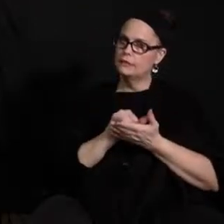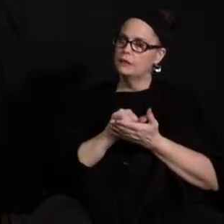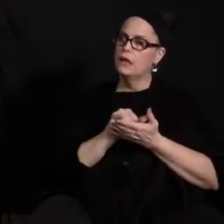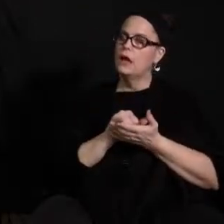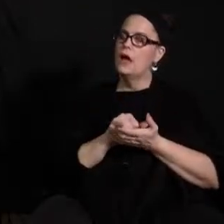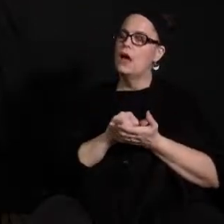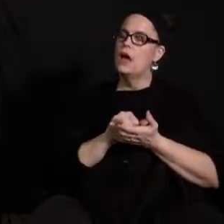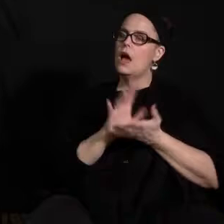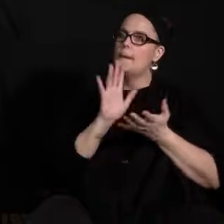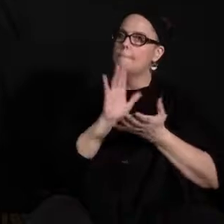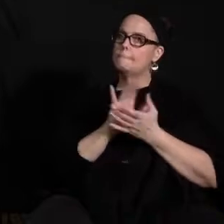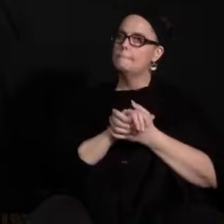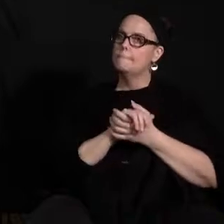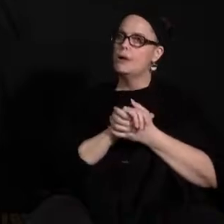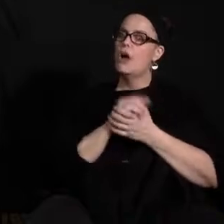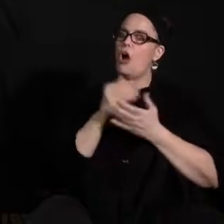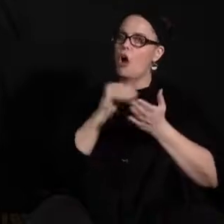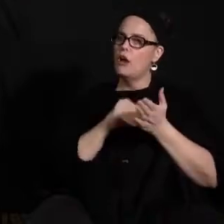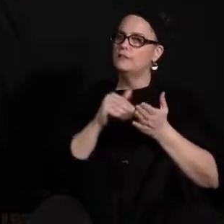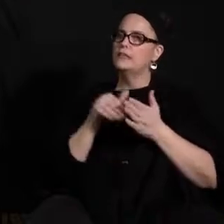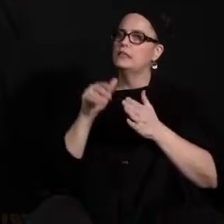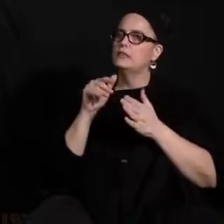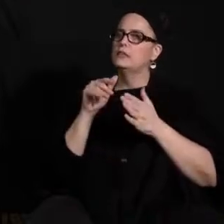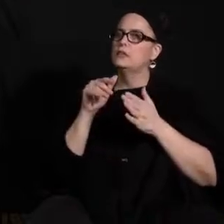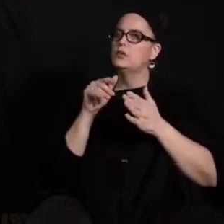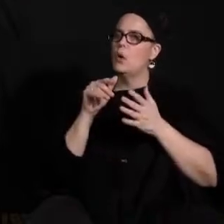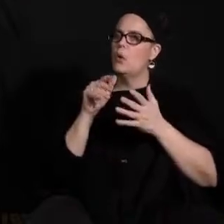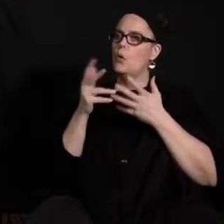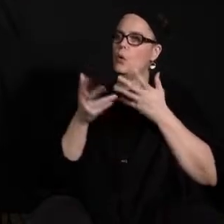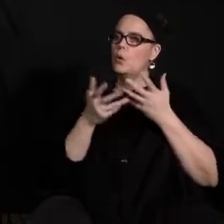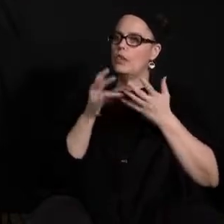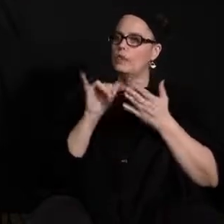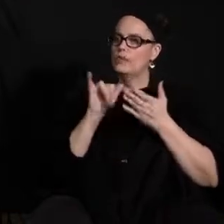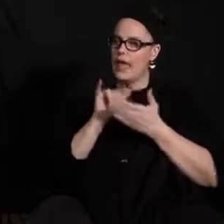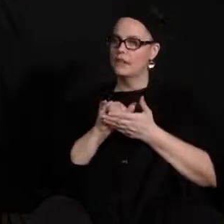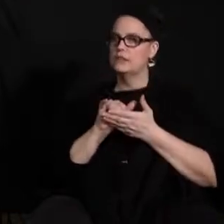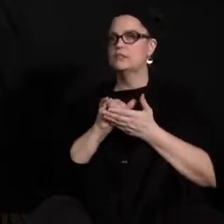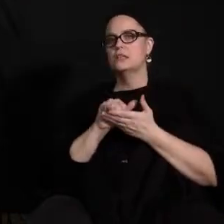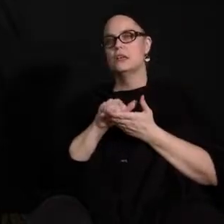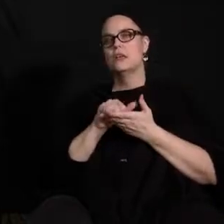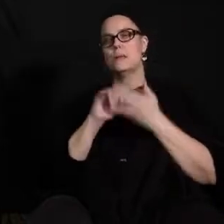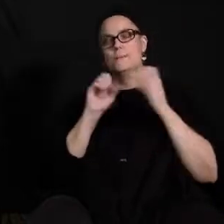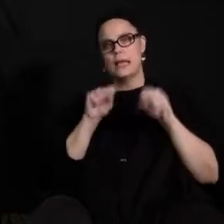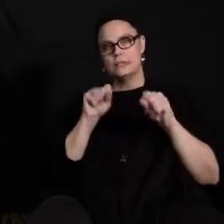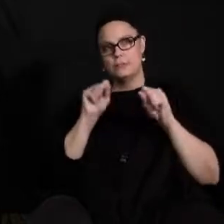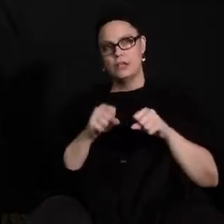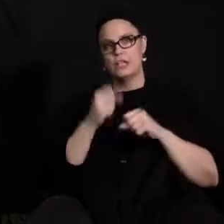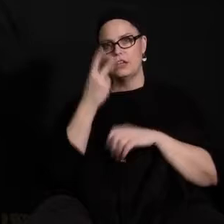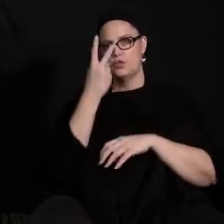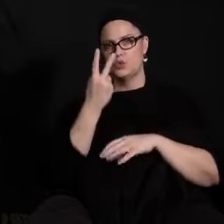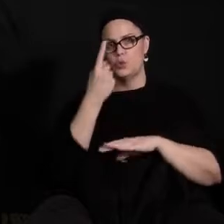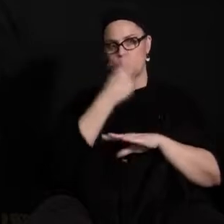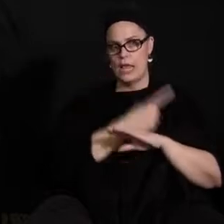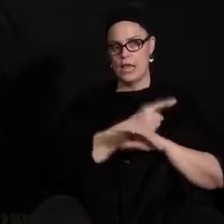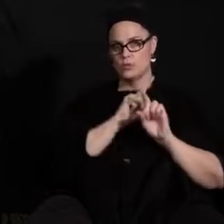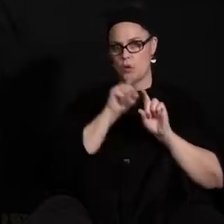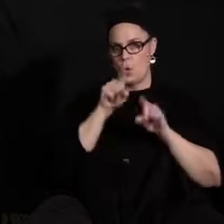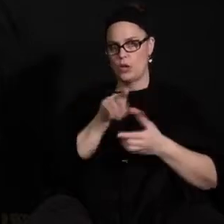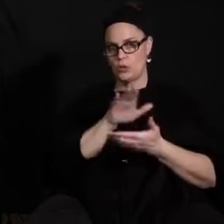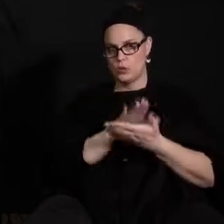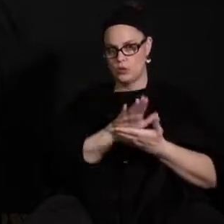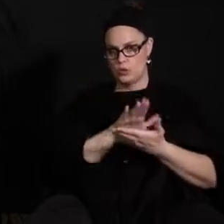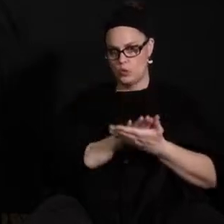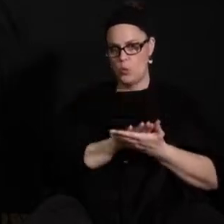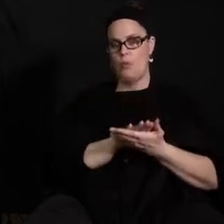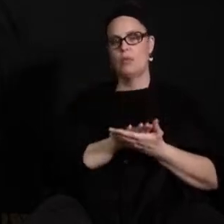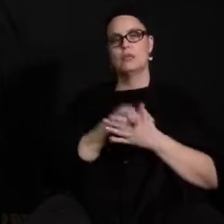with hybrid um you oftentimes end up cohorting students and that gives them a possibility of two two days on site um and